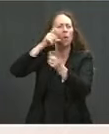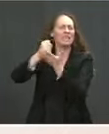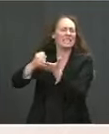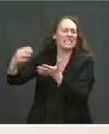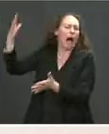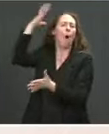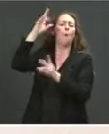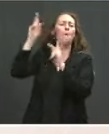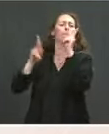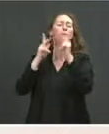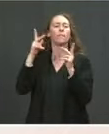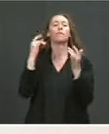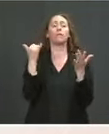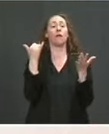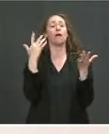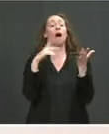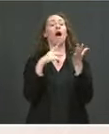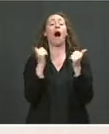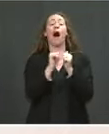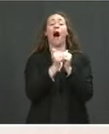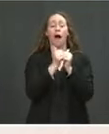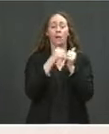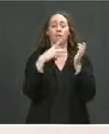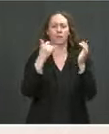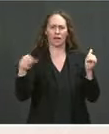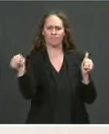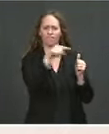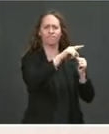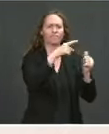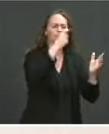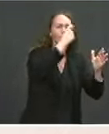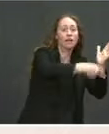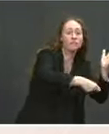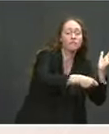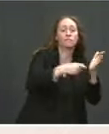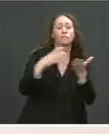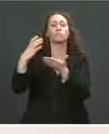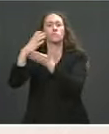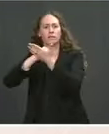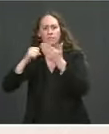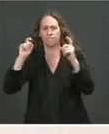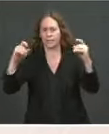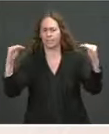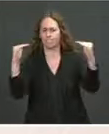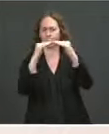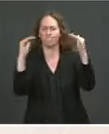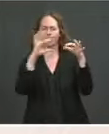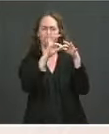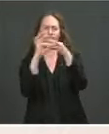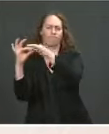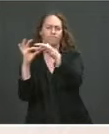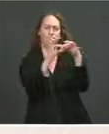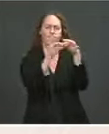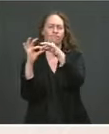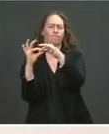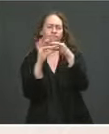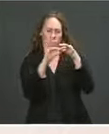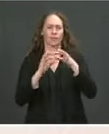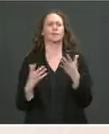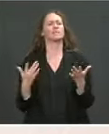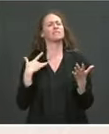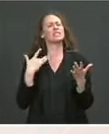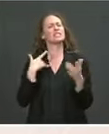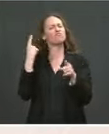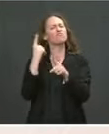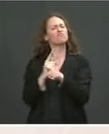top three-tenths of a percent. And we believe that it's not only fair, but it would also help to reduce the kinds